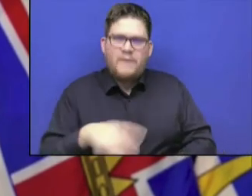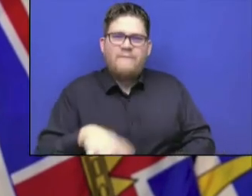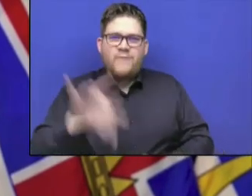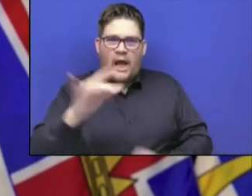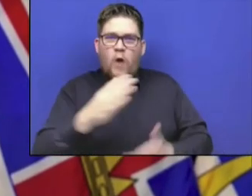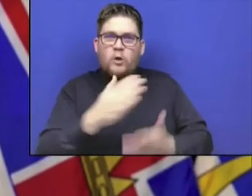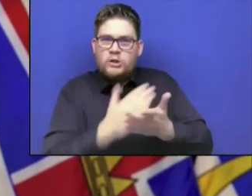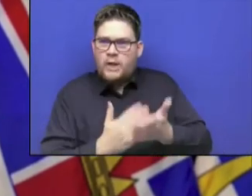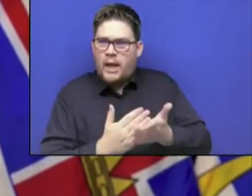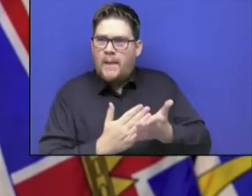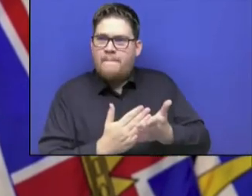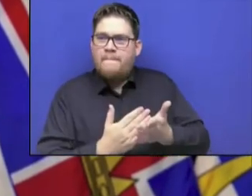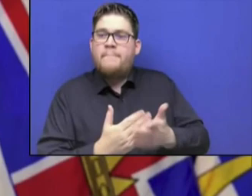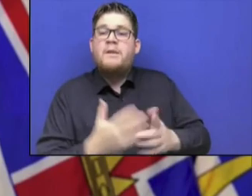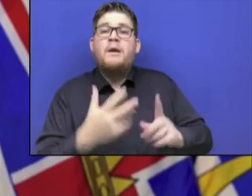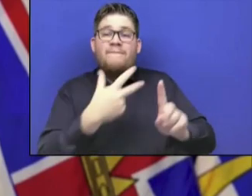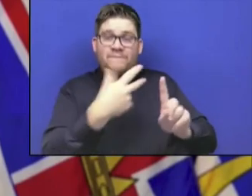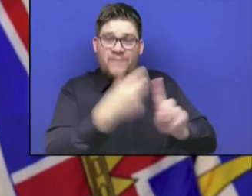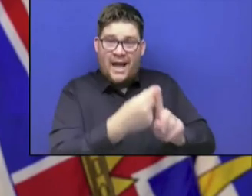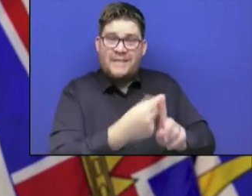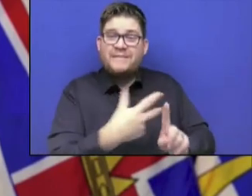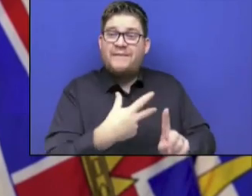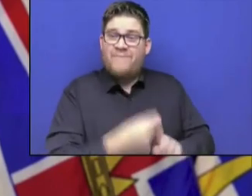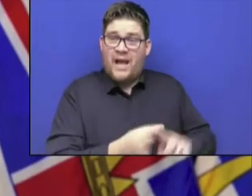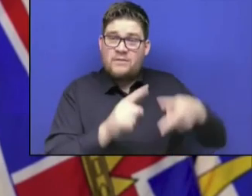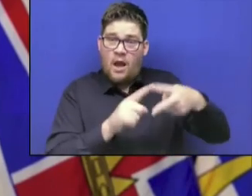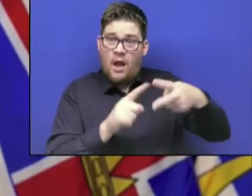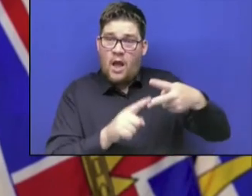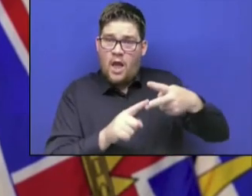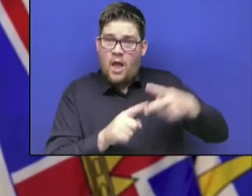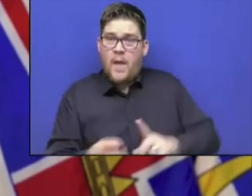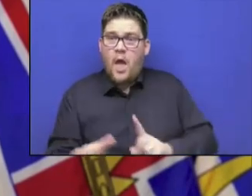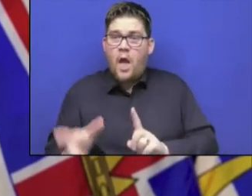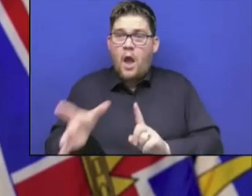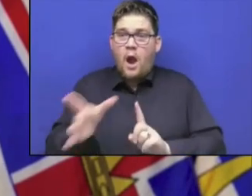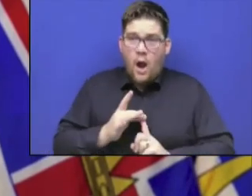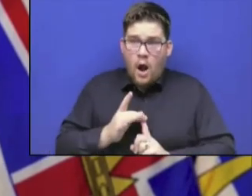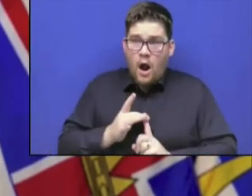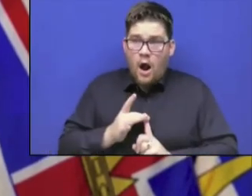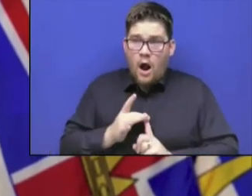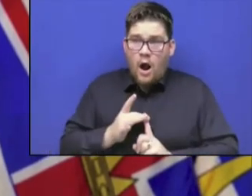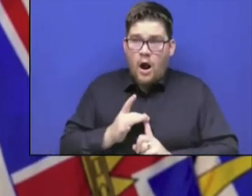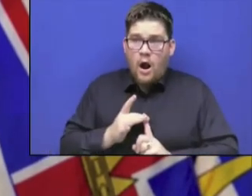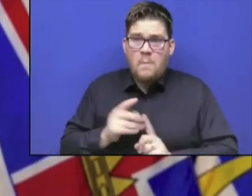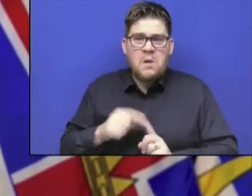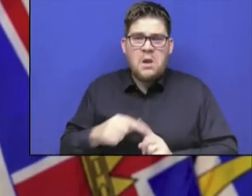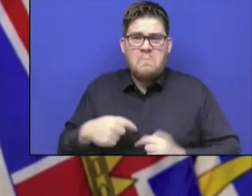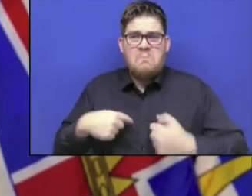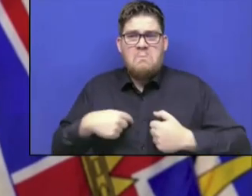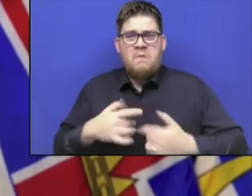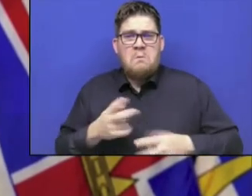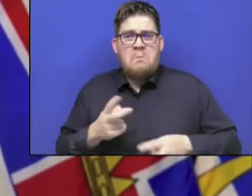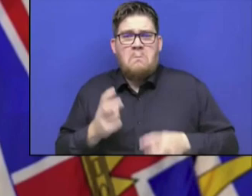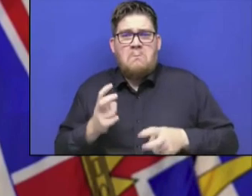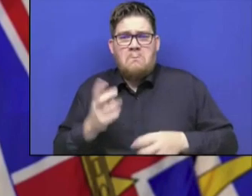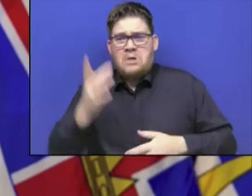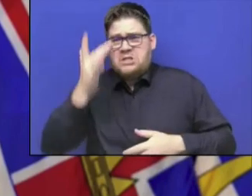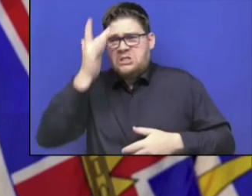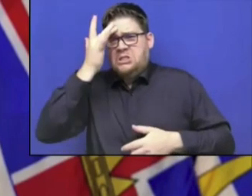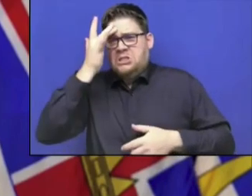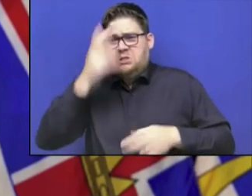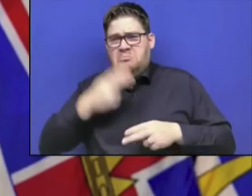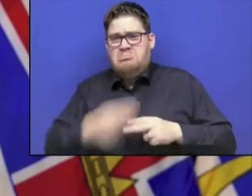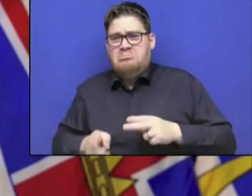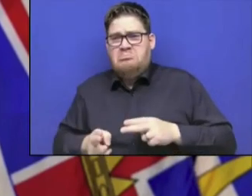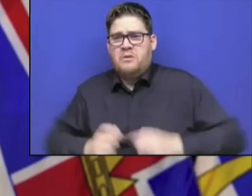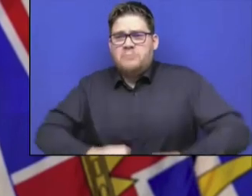single case and public health is talking to these people, the difference that we're seeing is people who are vaccinated are